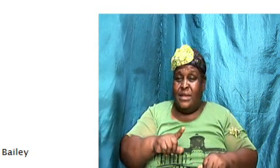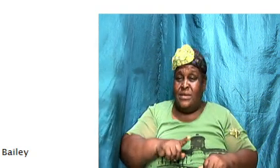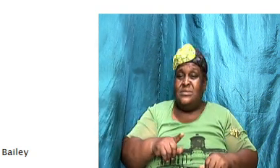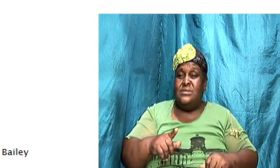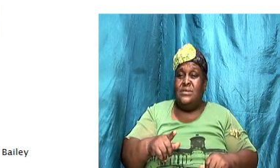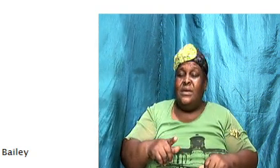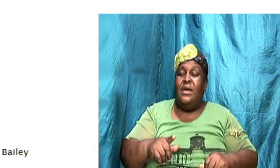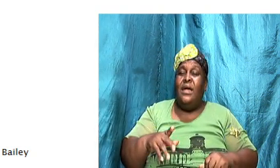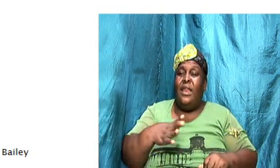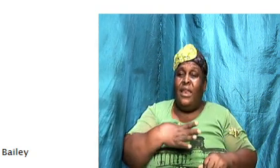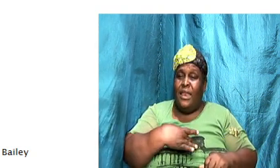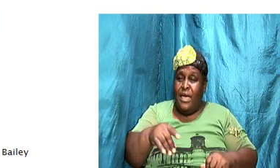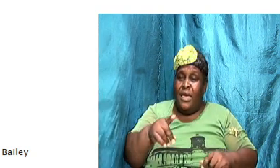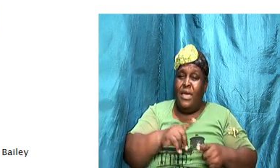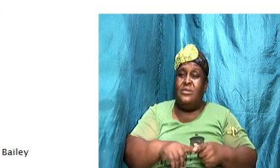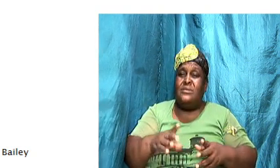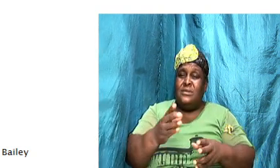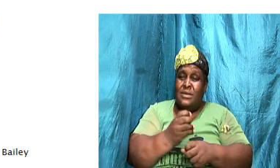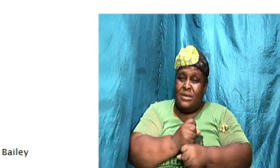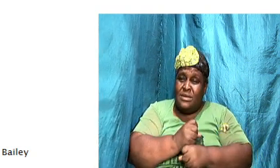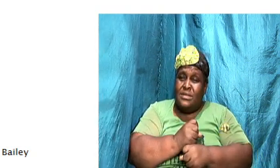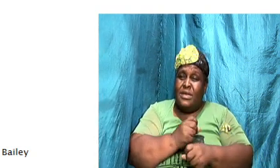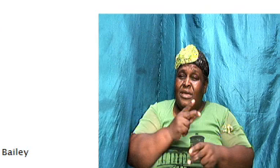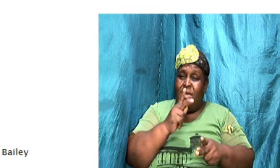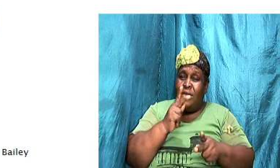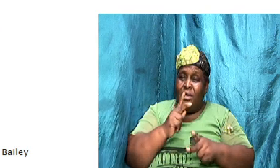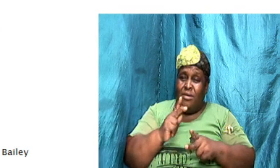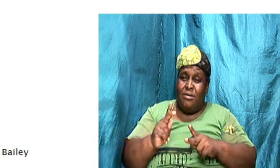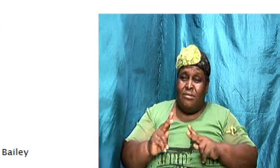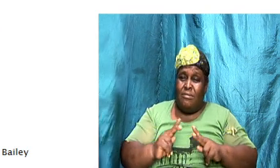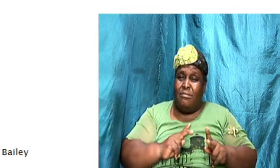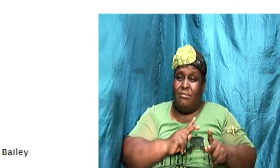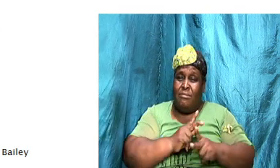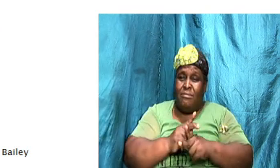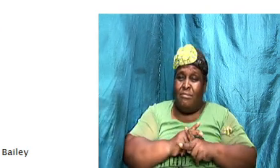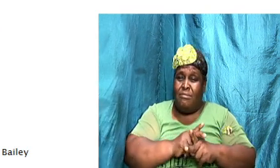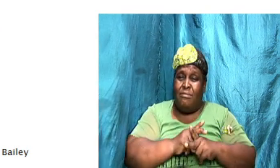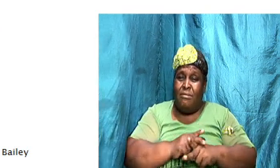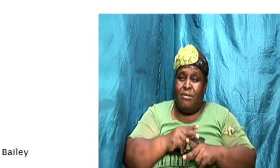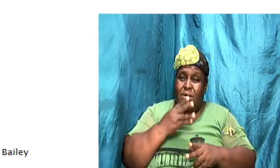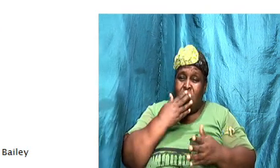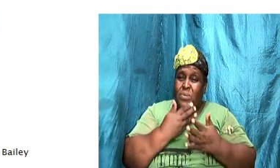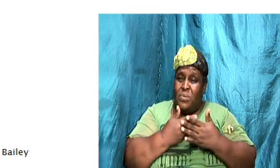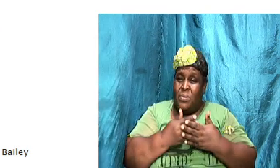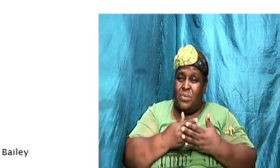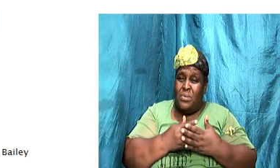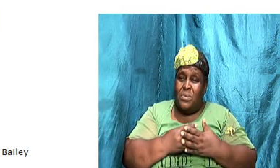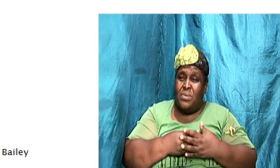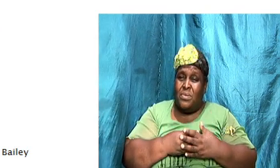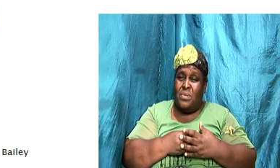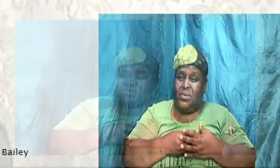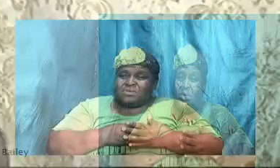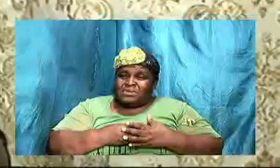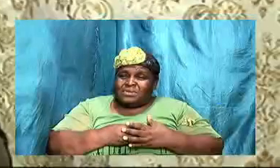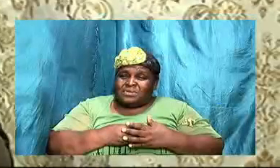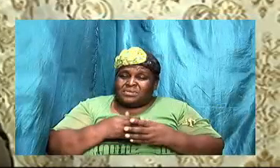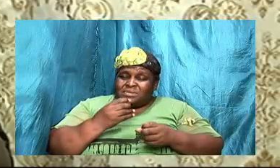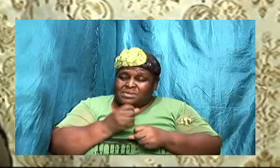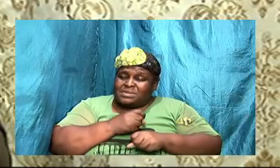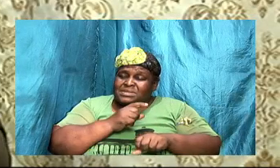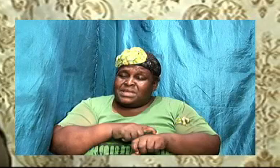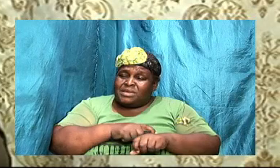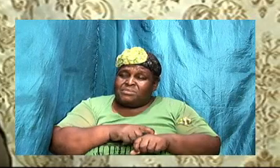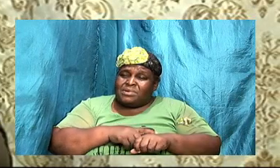here I have a treat my wife tell me boy you have to take some time and rest you know but you know what drive me